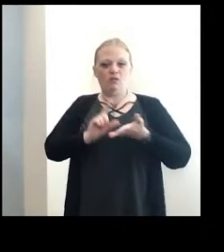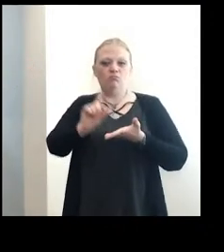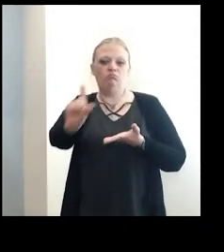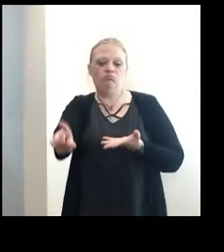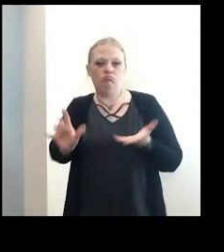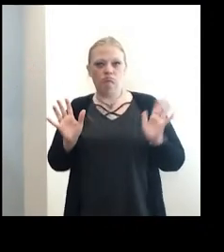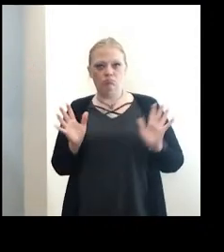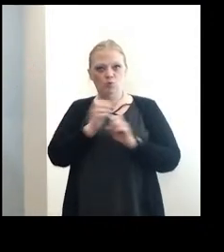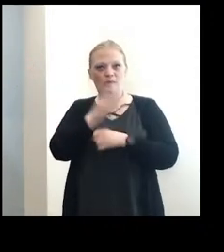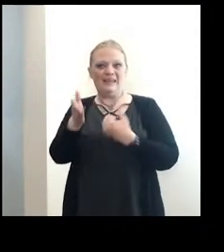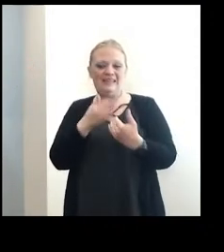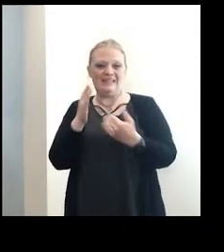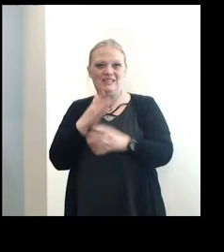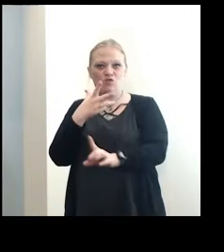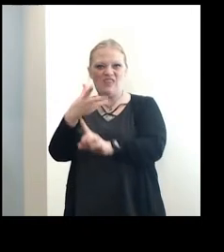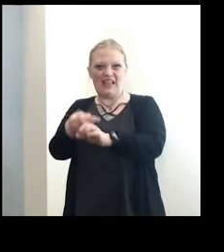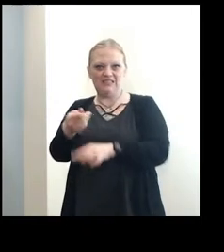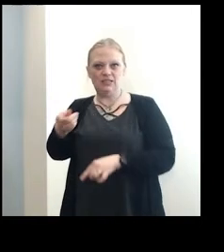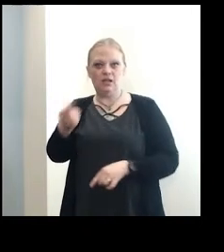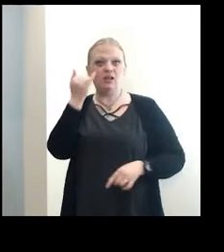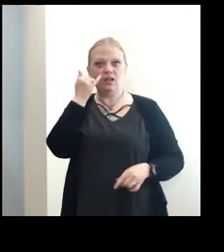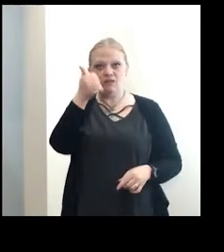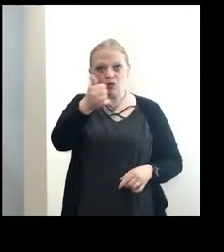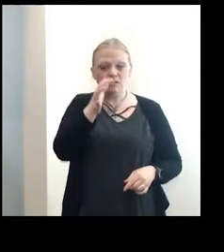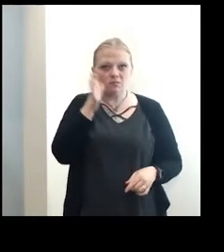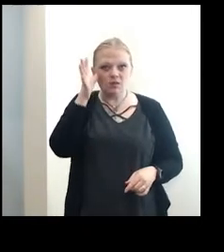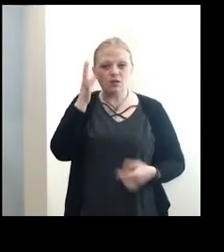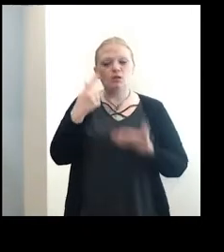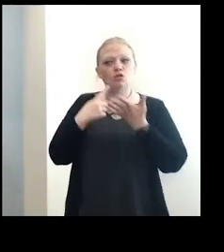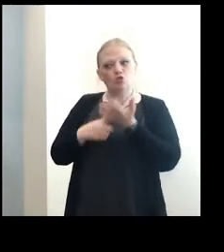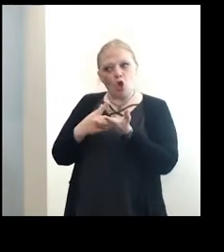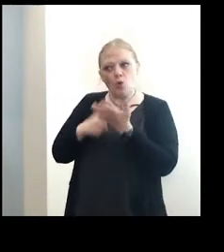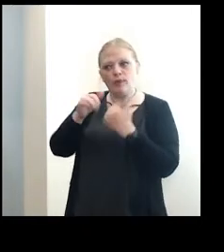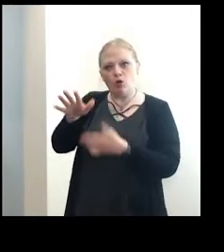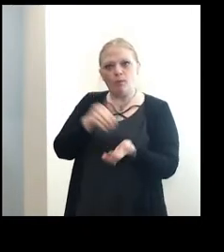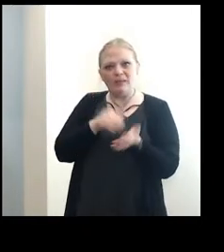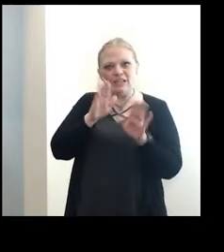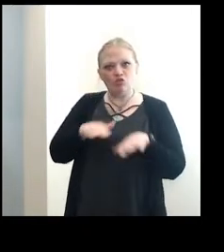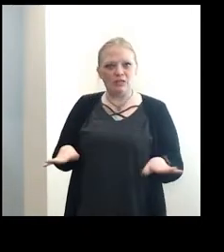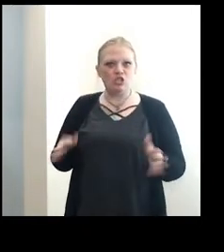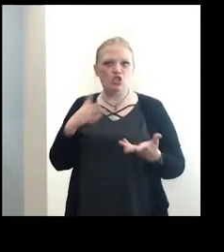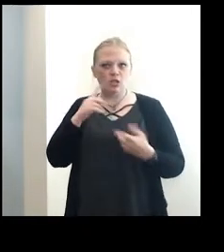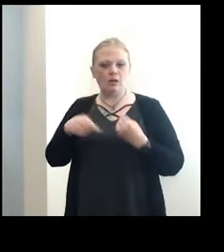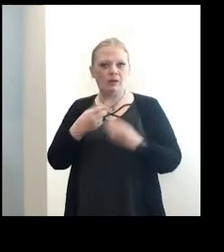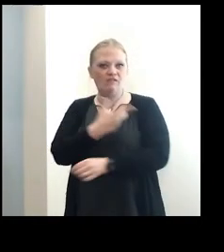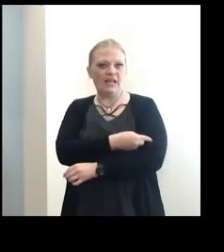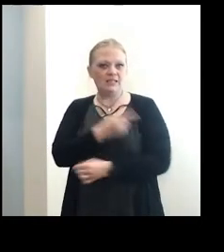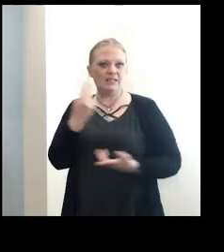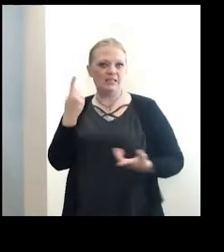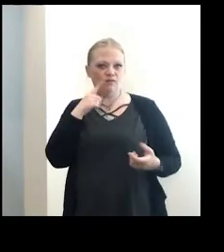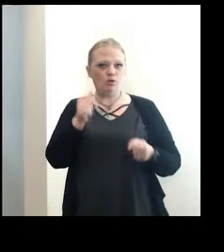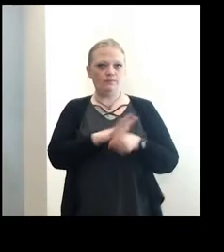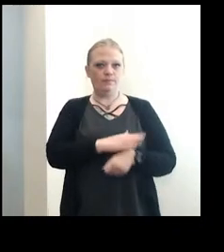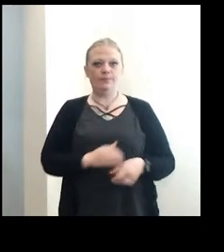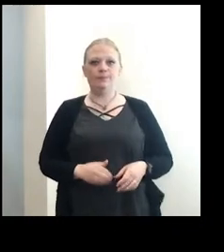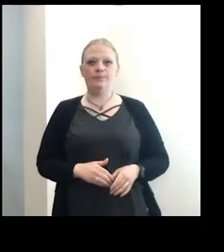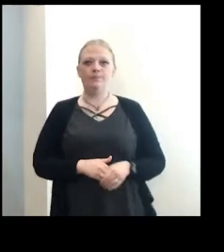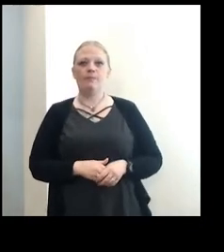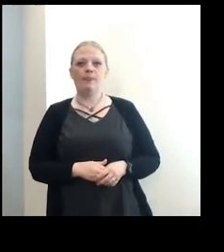for them to vaccinate your patients. So if you're a parent, talk to your pediatrician about getting your kids vaccinated for COVID-19.